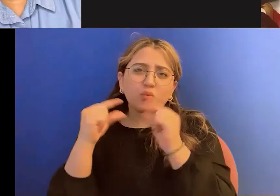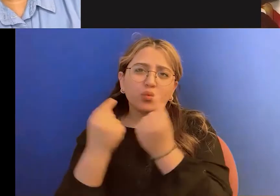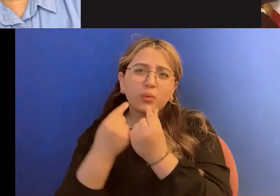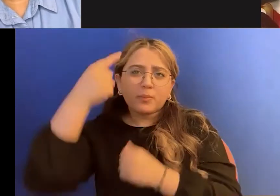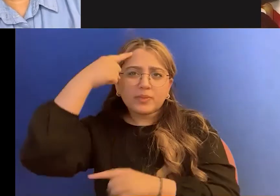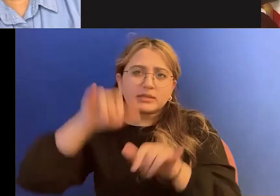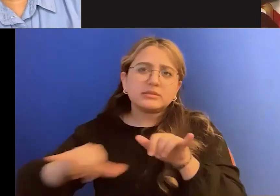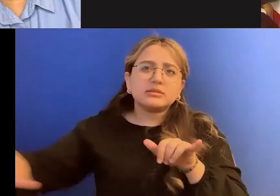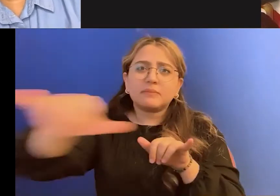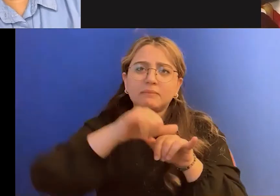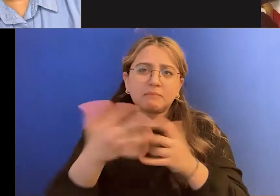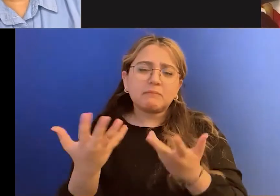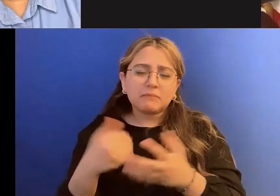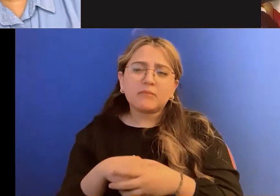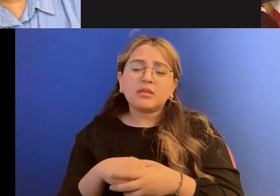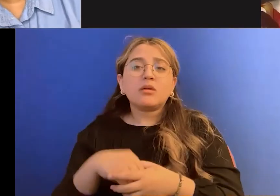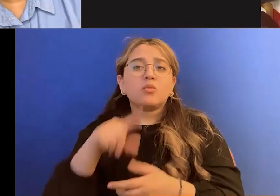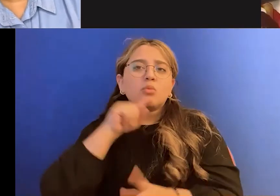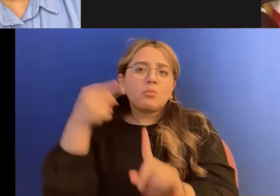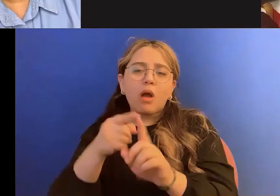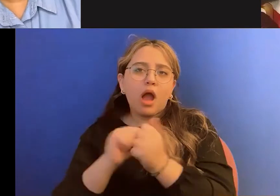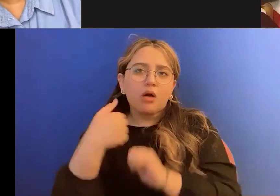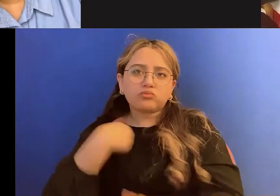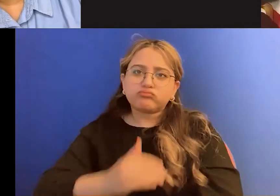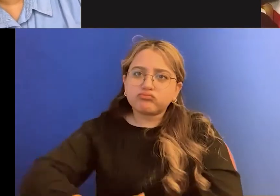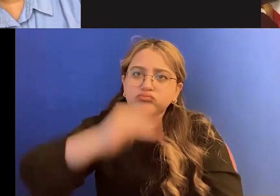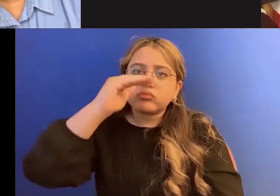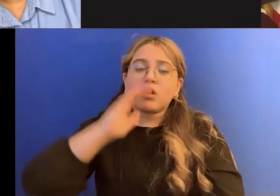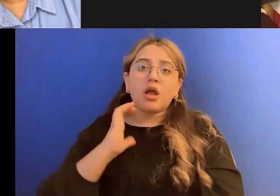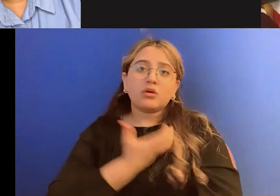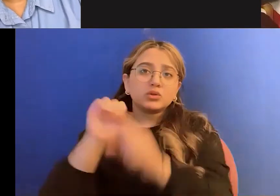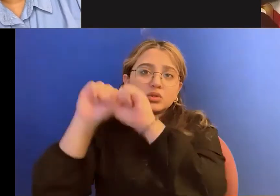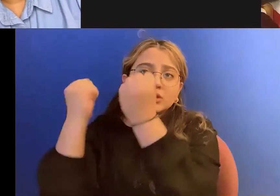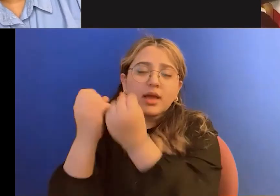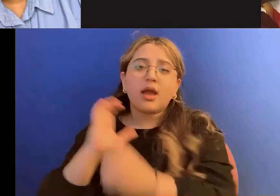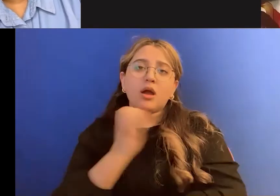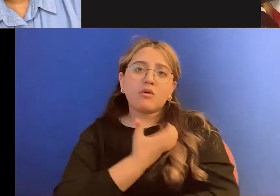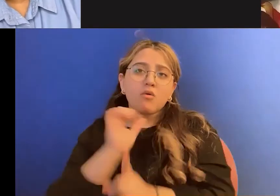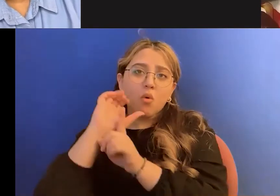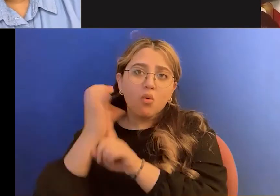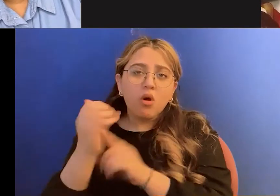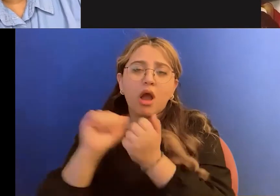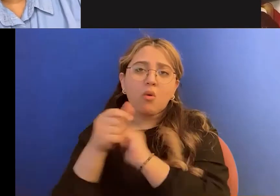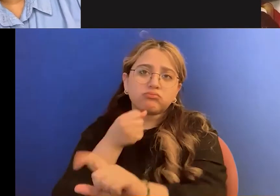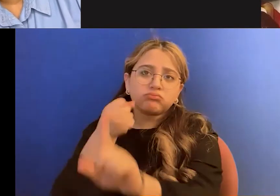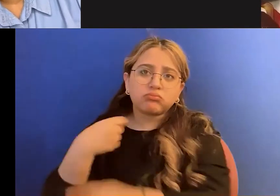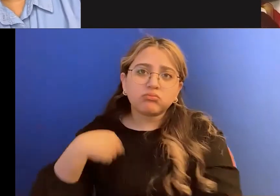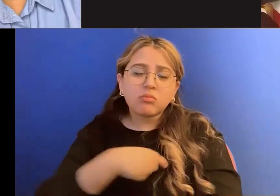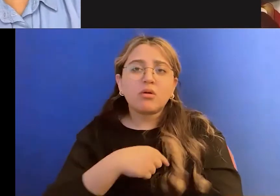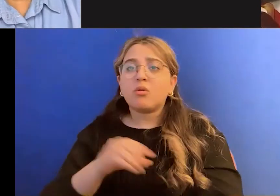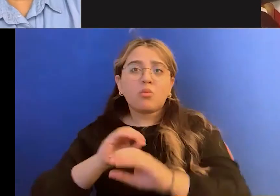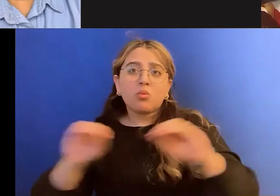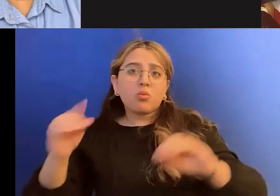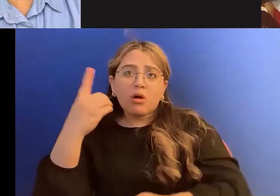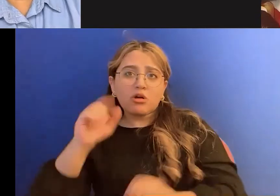we've been brought up and the society we have and the cultures we have, and no one's really questioned it. No one's really challenged it.